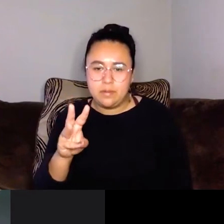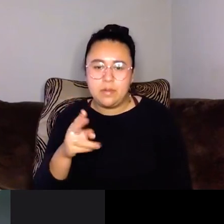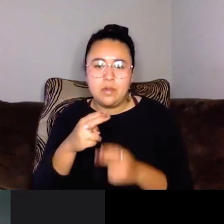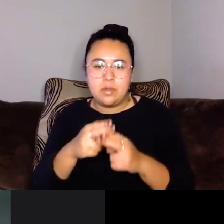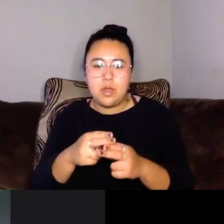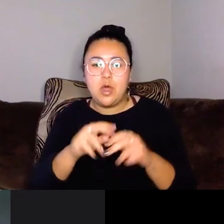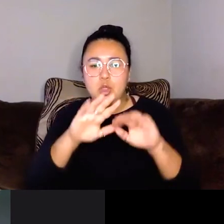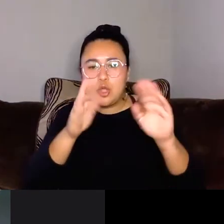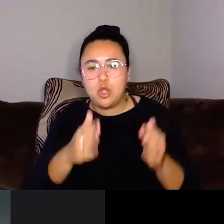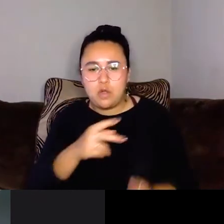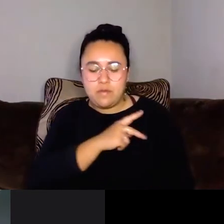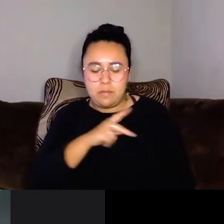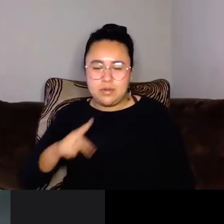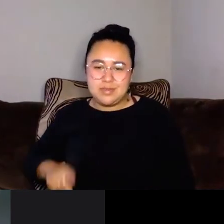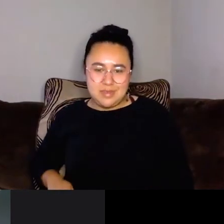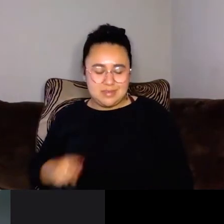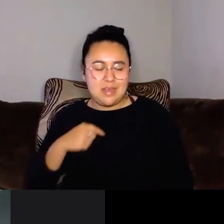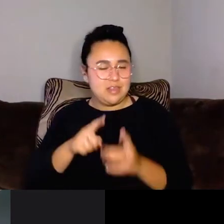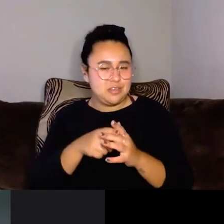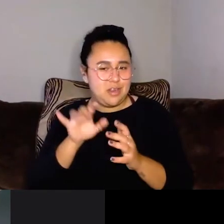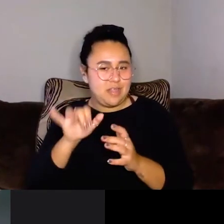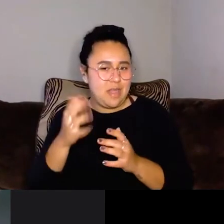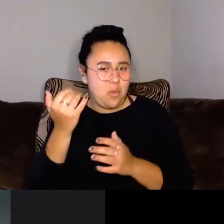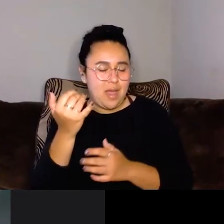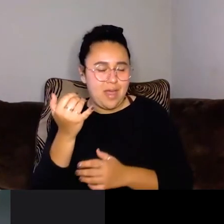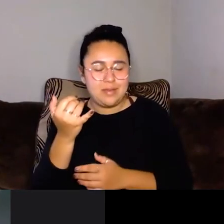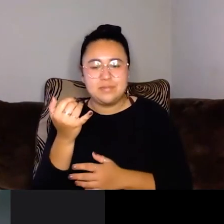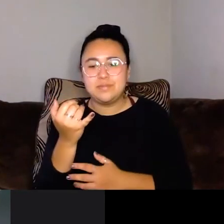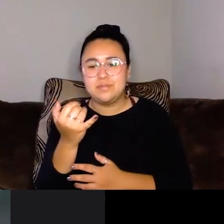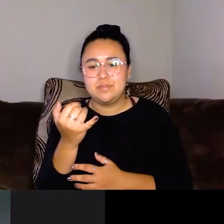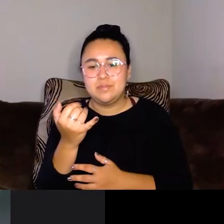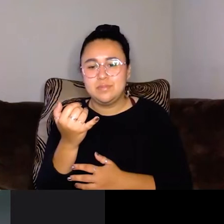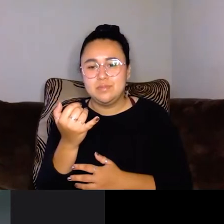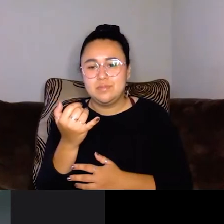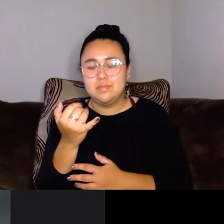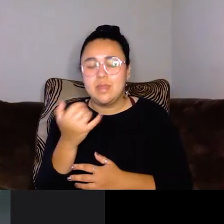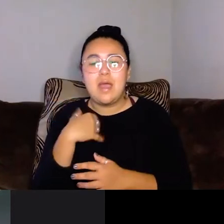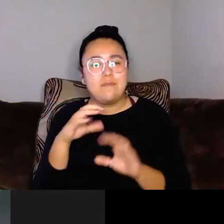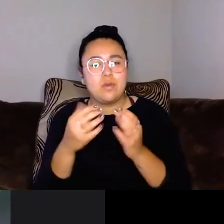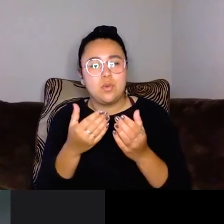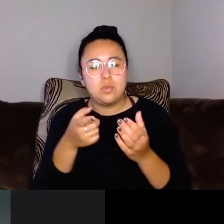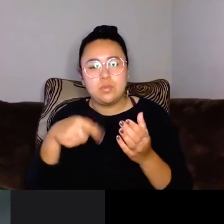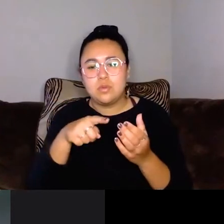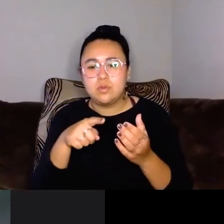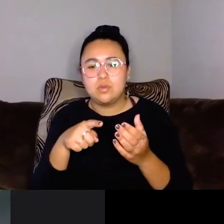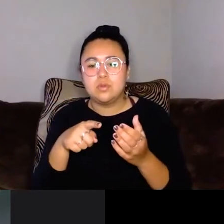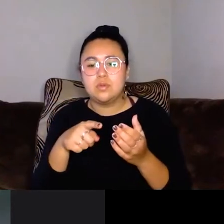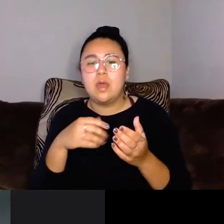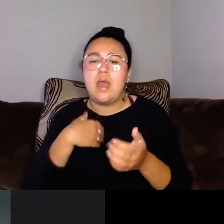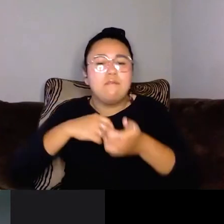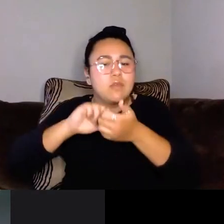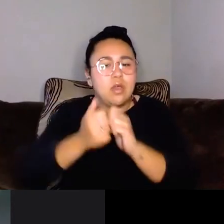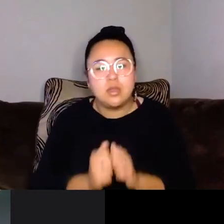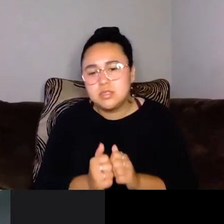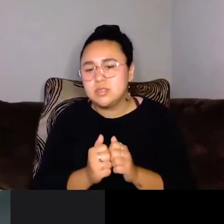Princess. And I started that because, um, there was a group that was having contests and